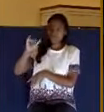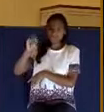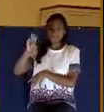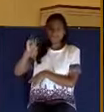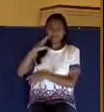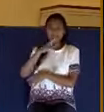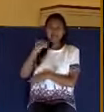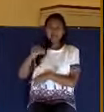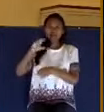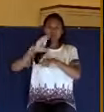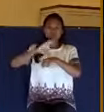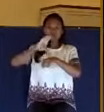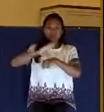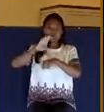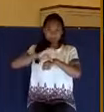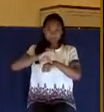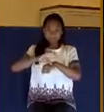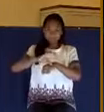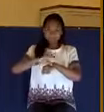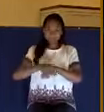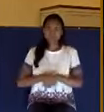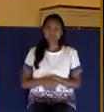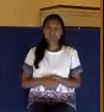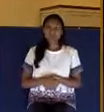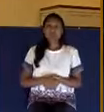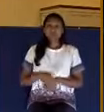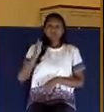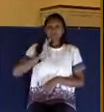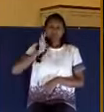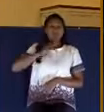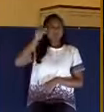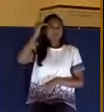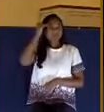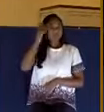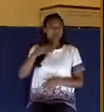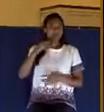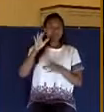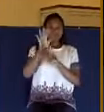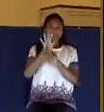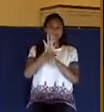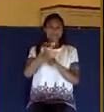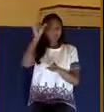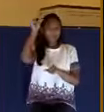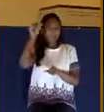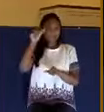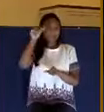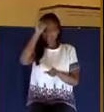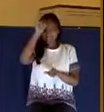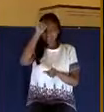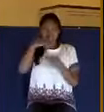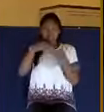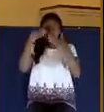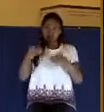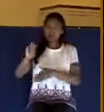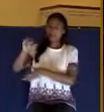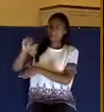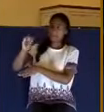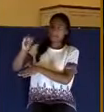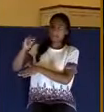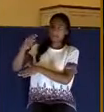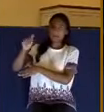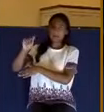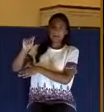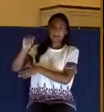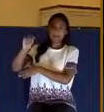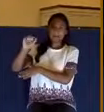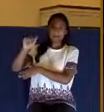When he was a student, the famous Indian leader, Mahatma Gandhi, considered becoming a Christian. He read the Gospels and